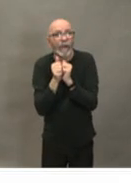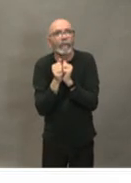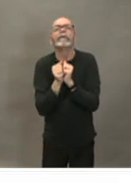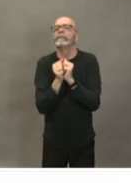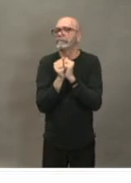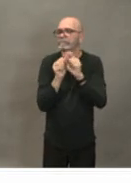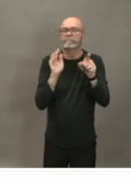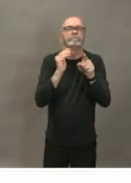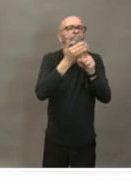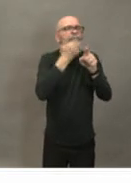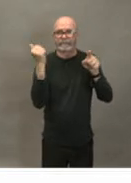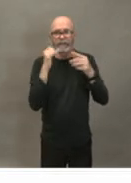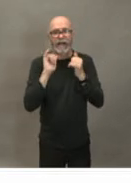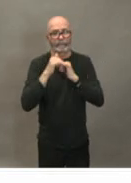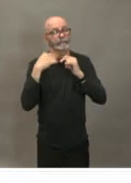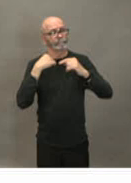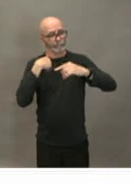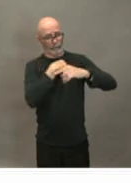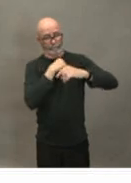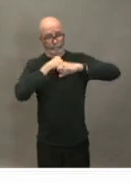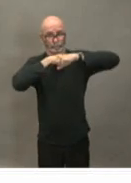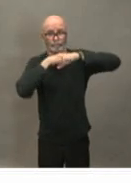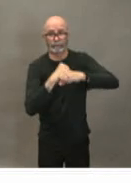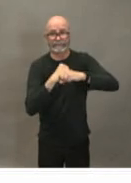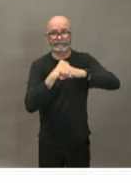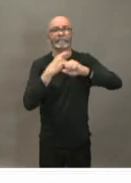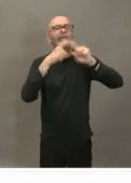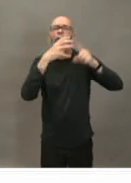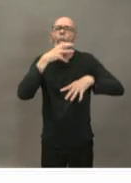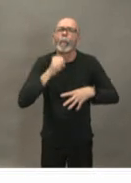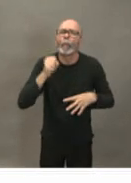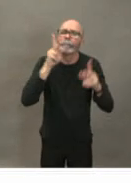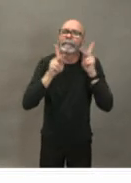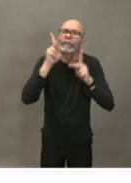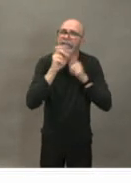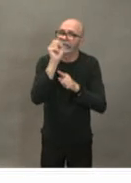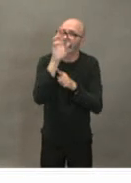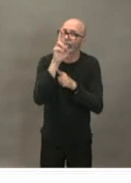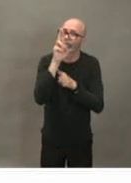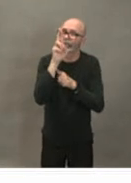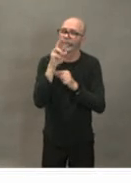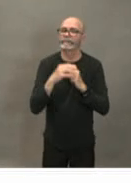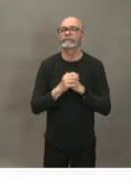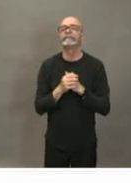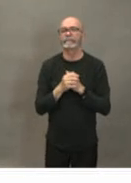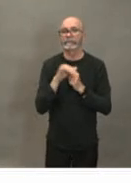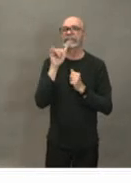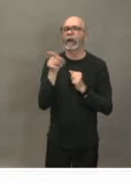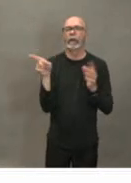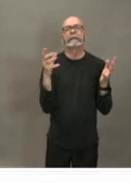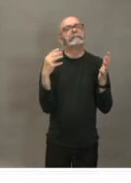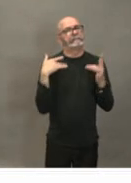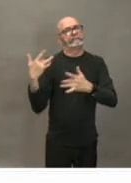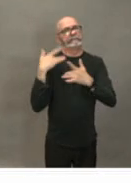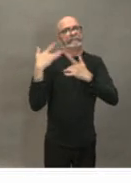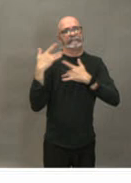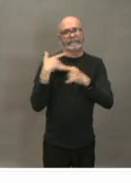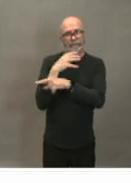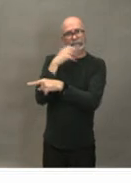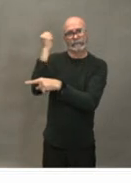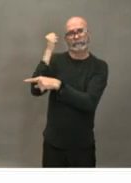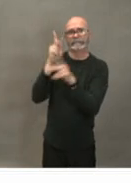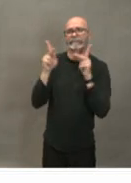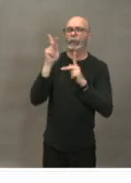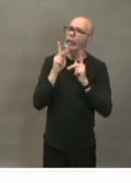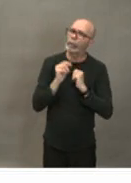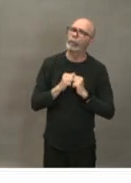seniors but also knowing that there are going to be impacts that uh that that are that that ripple out as well and and how do we how do we weigh